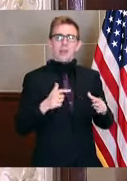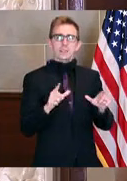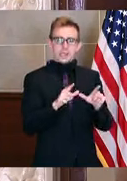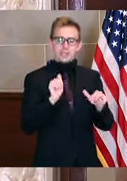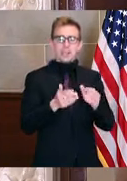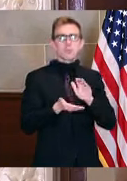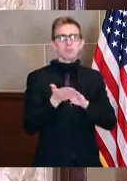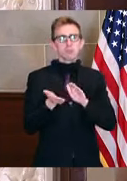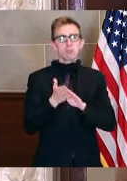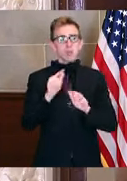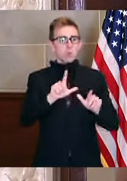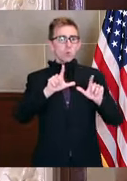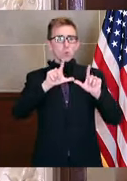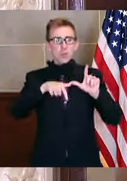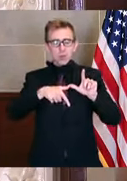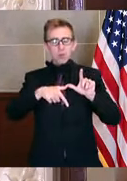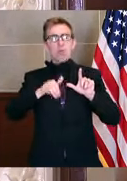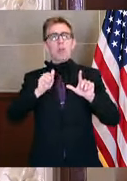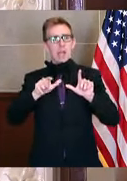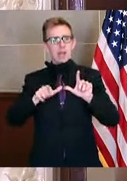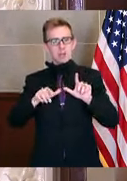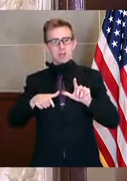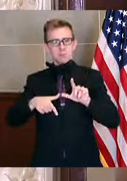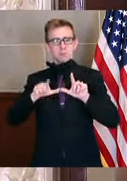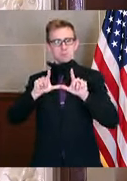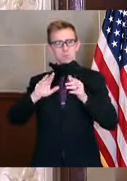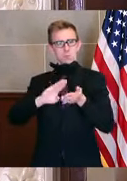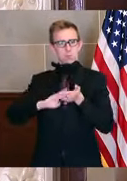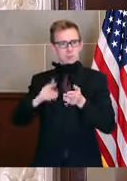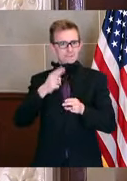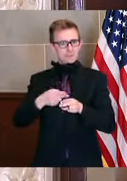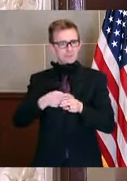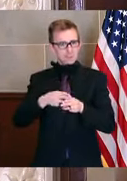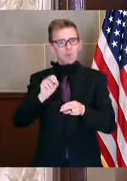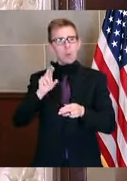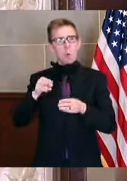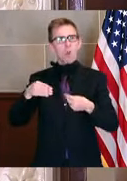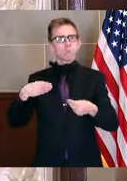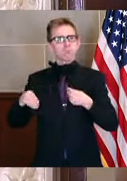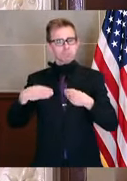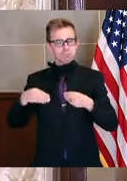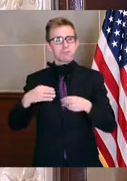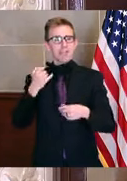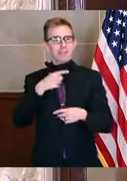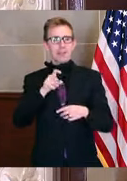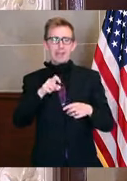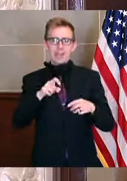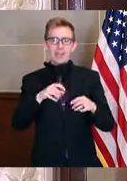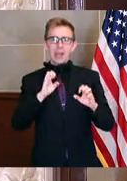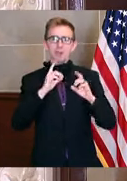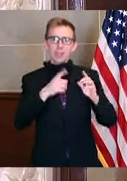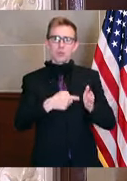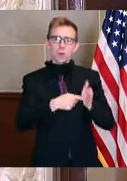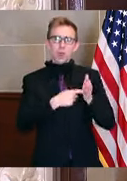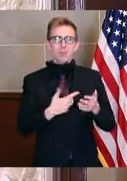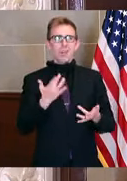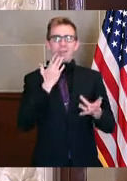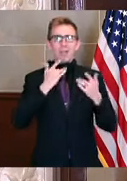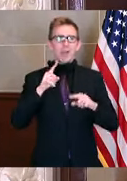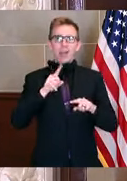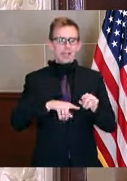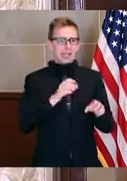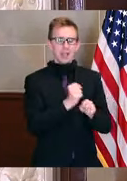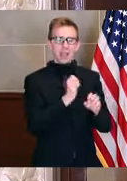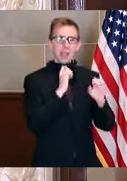renewal deadlines or by temporarily waiving or relaxing some of the education requirements related to licensing